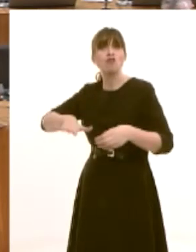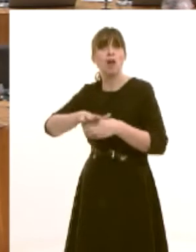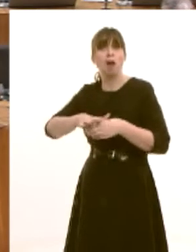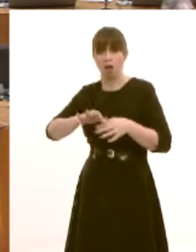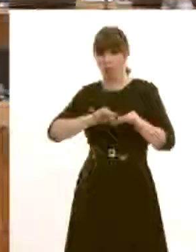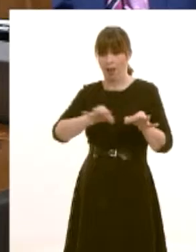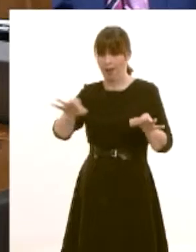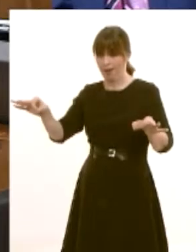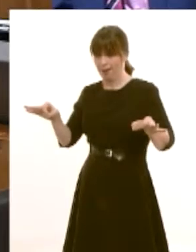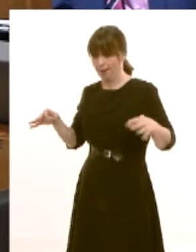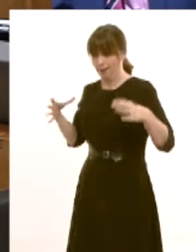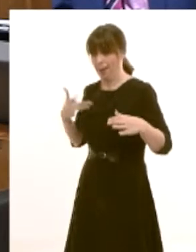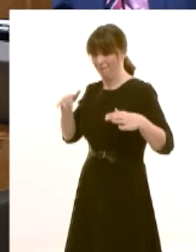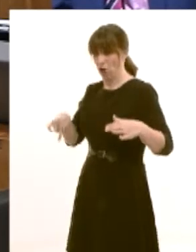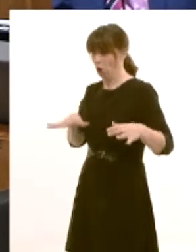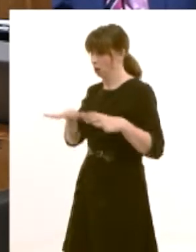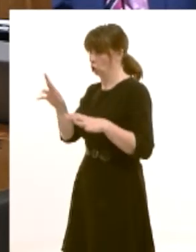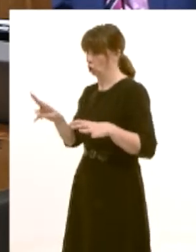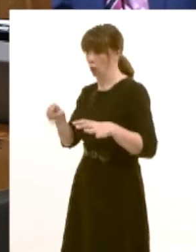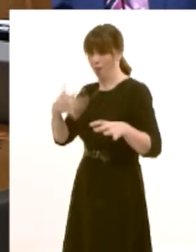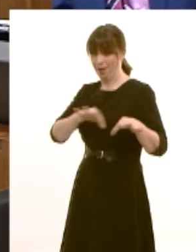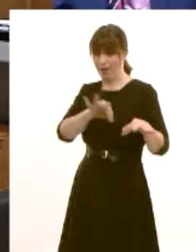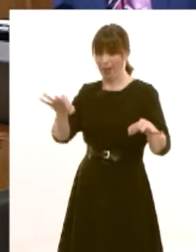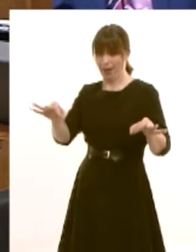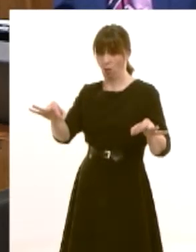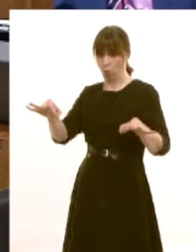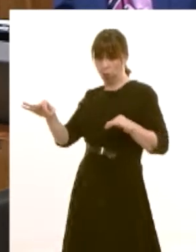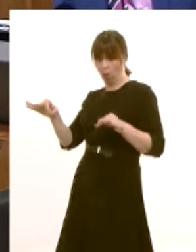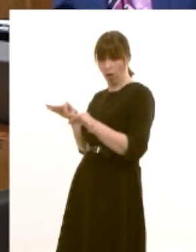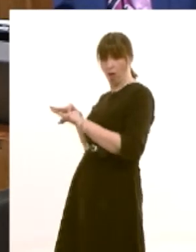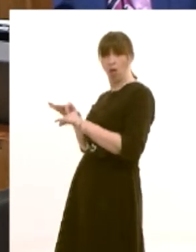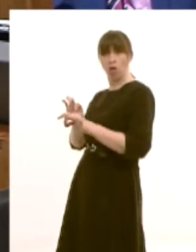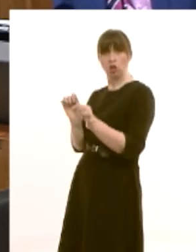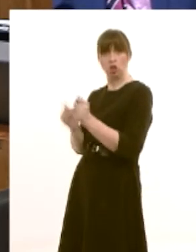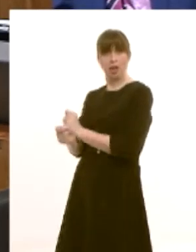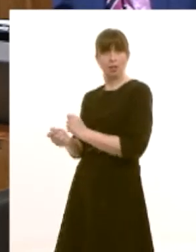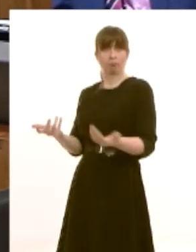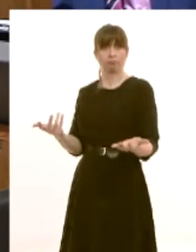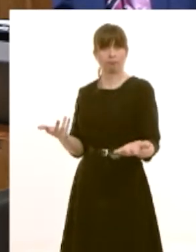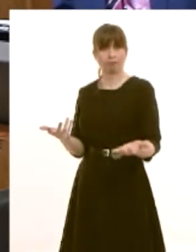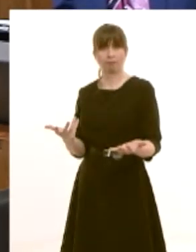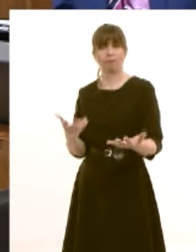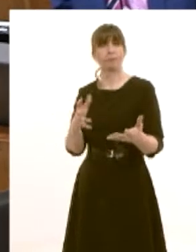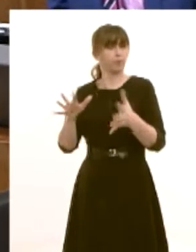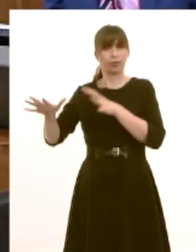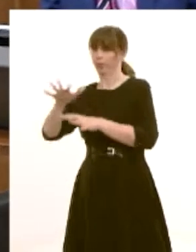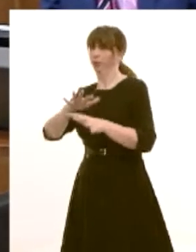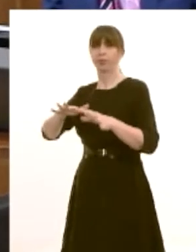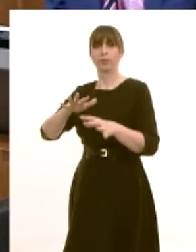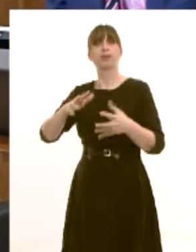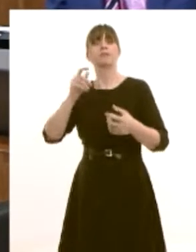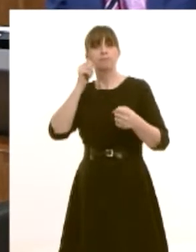be consulted on in accordance with the school admissions code it sets out a very strong expectation that parents will be uh involved in